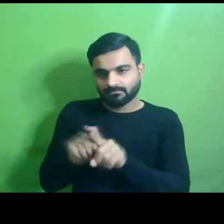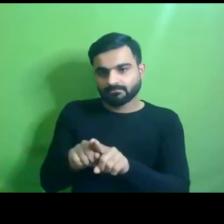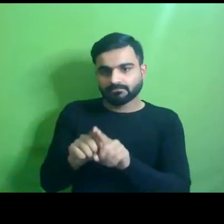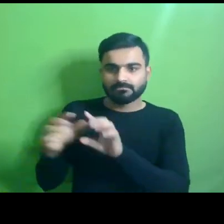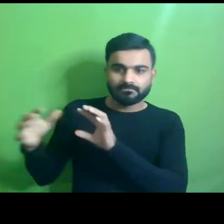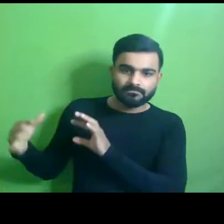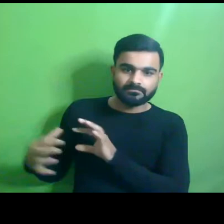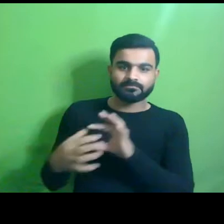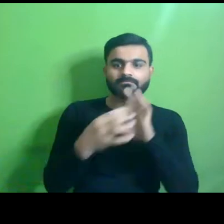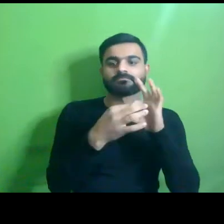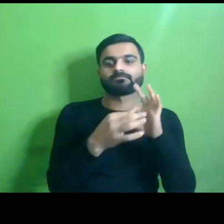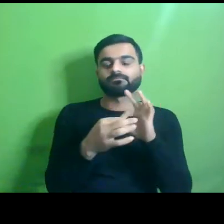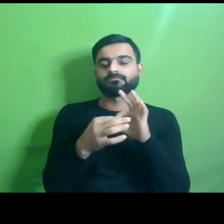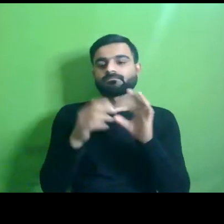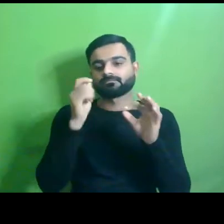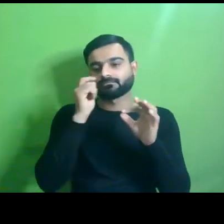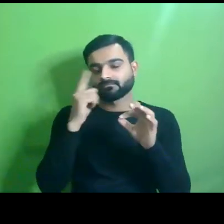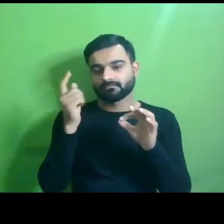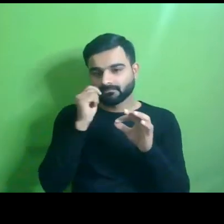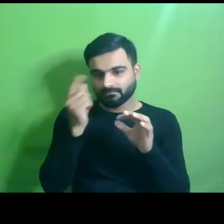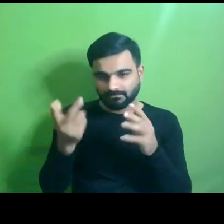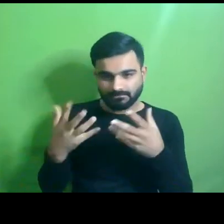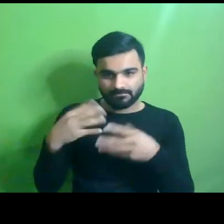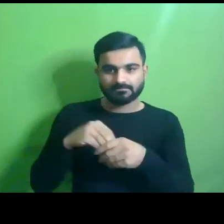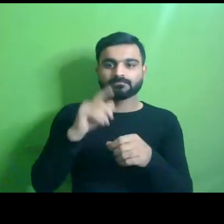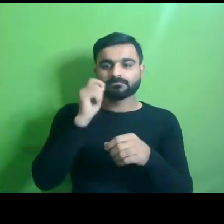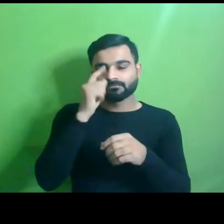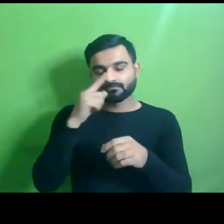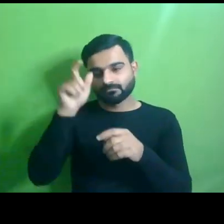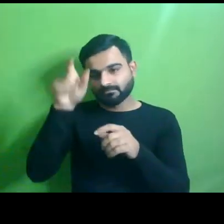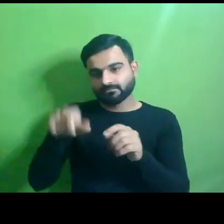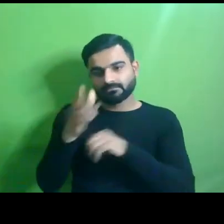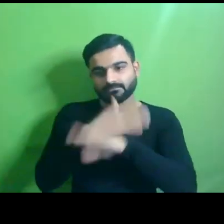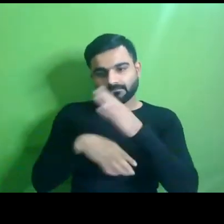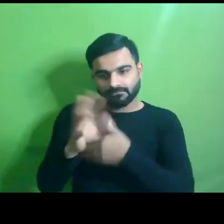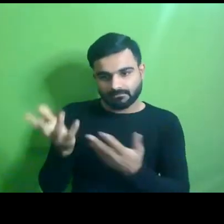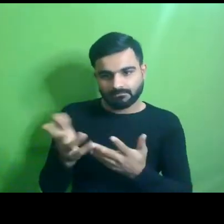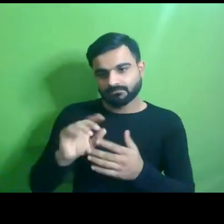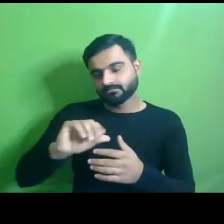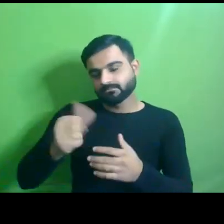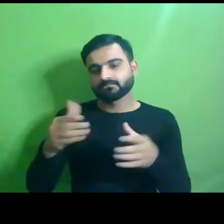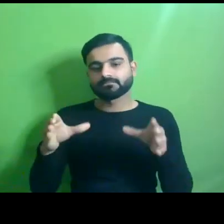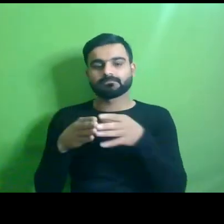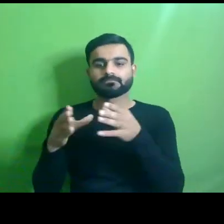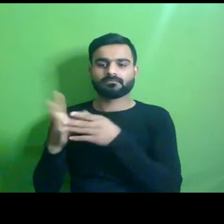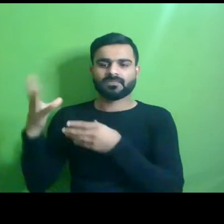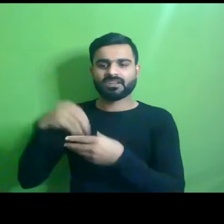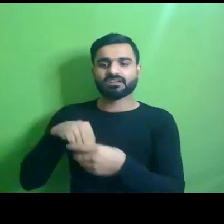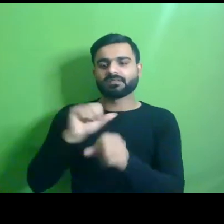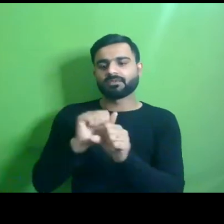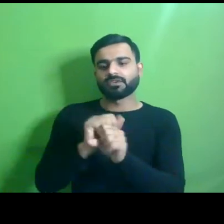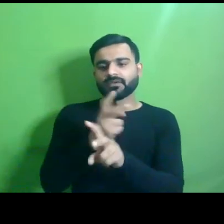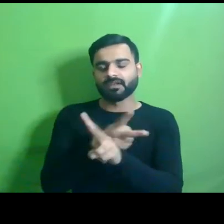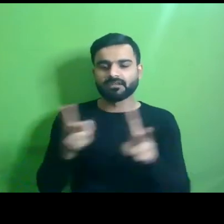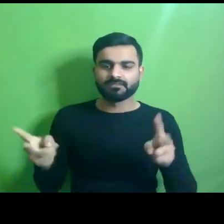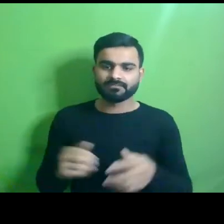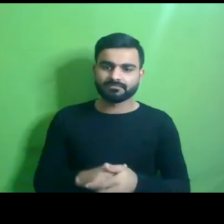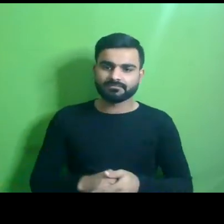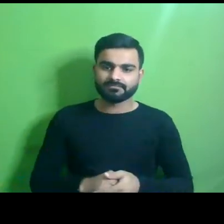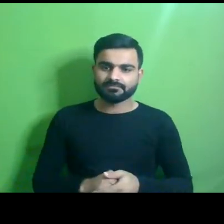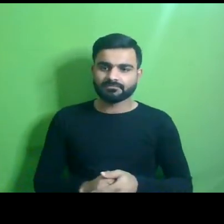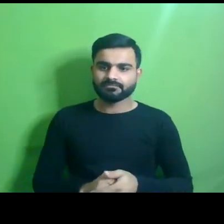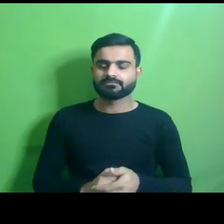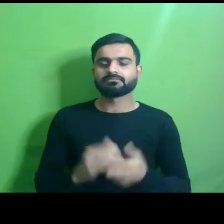intersectionalities of um gender persons with disabilities and other marginalization is something which is the key um